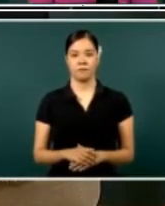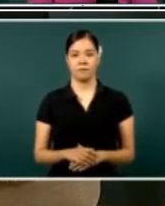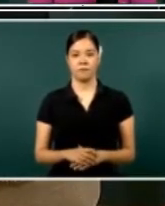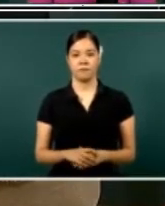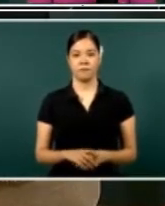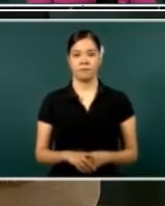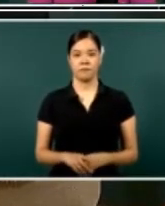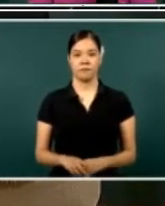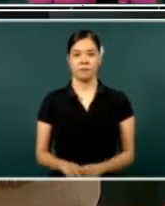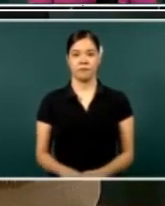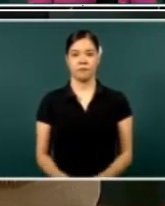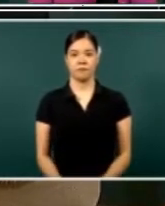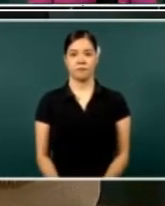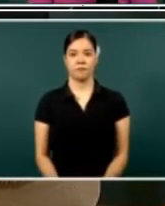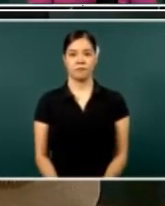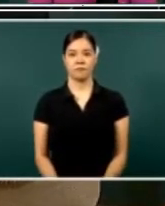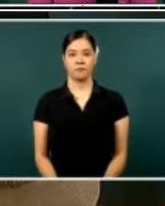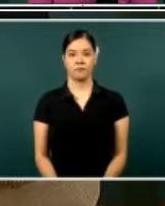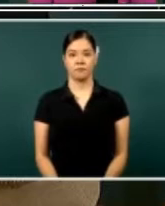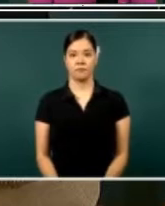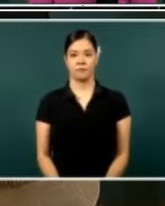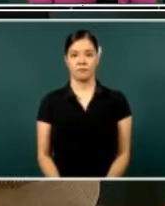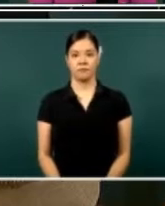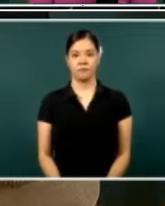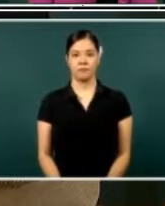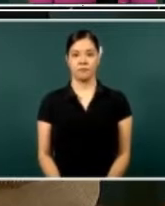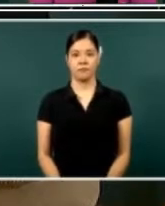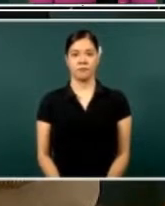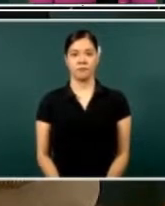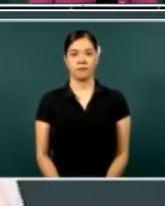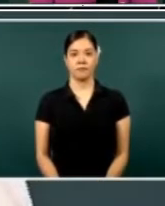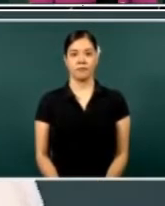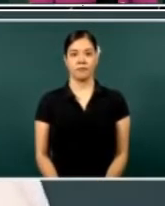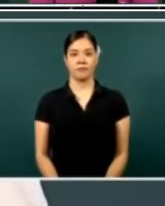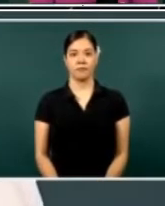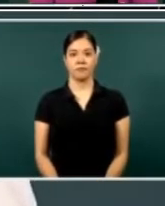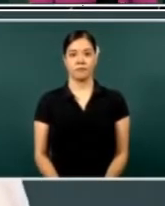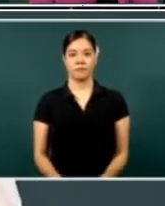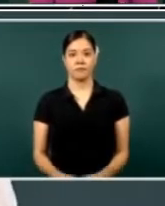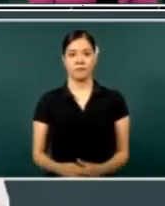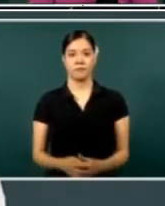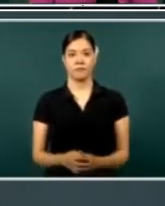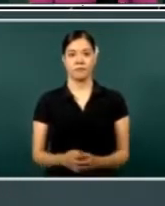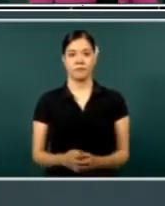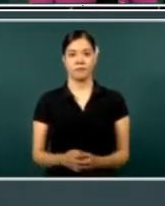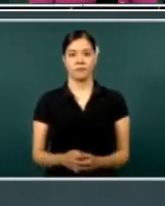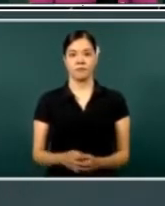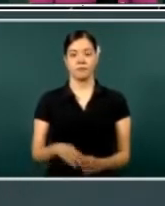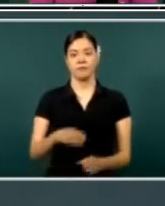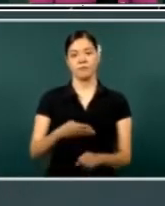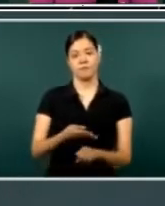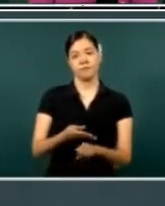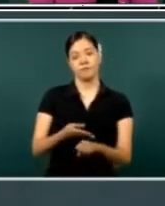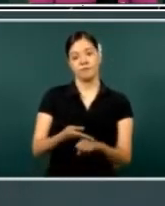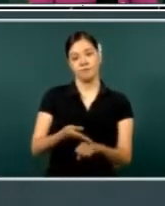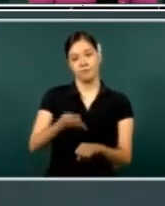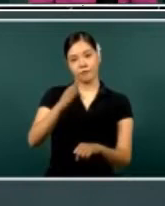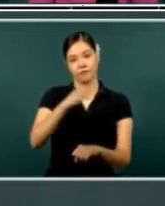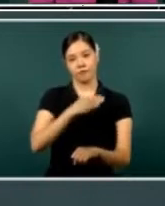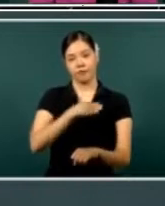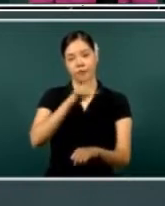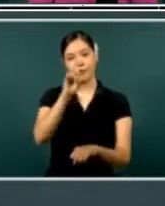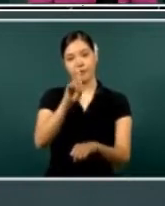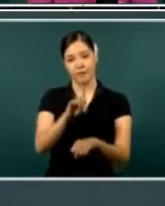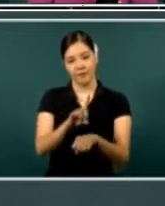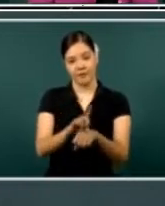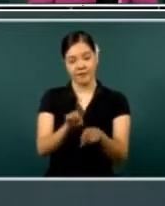African-Americans. And they have a very interesting culture. Um, so now he's gonna speak